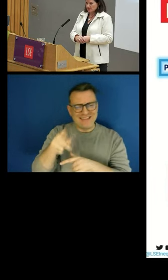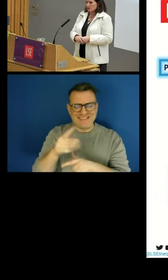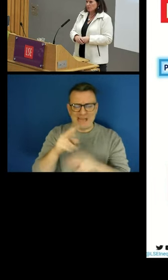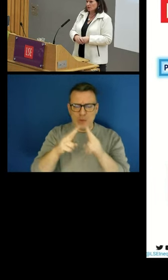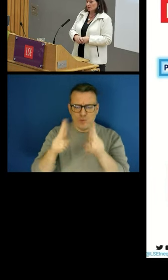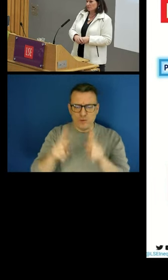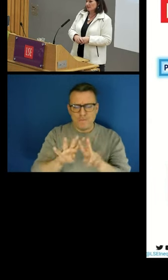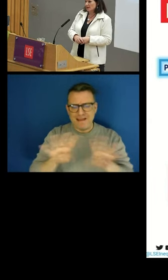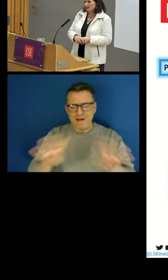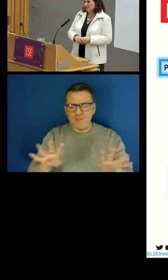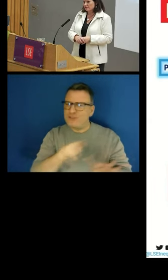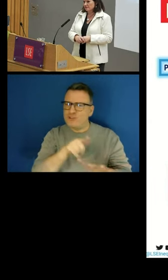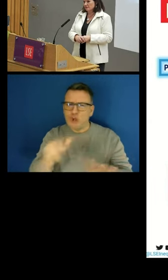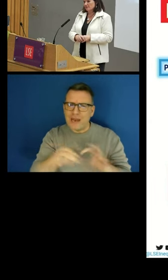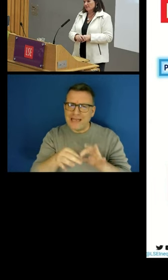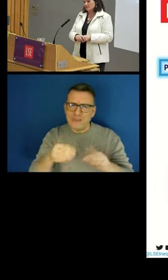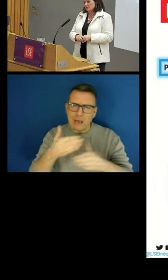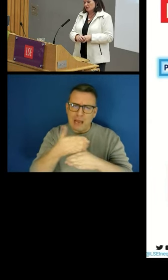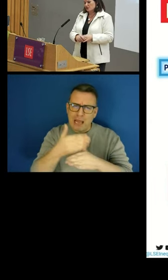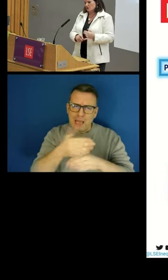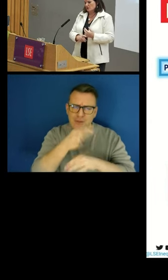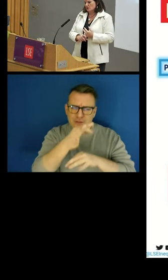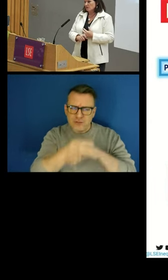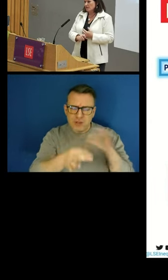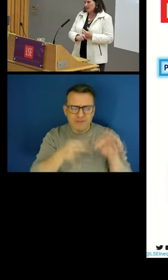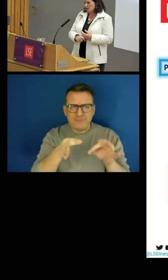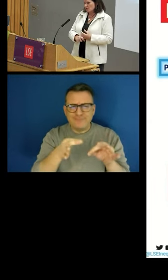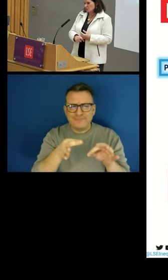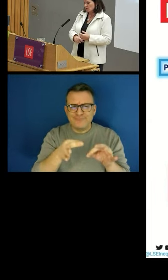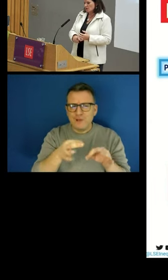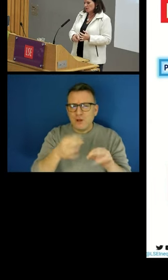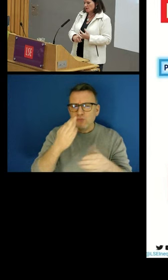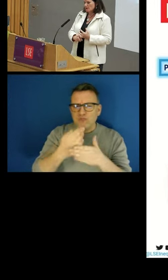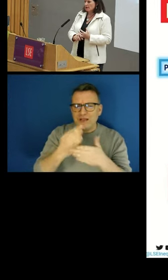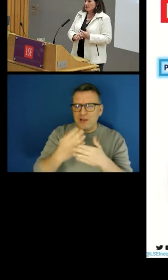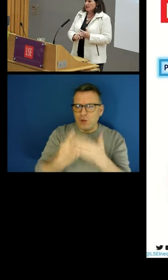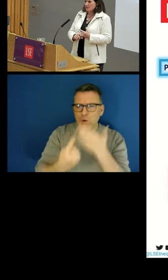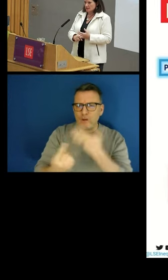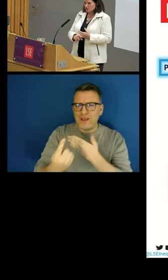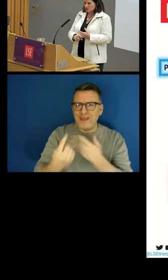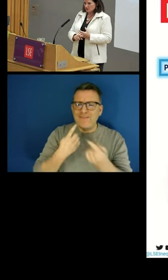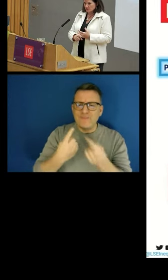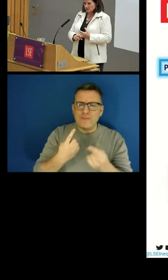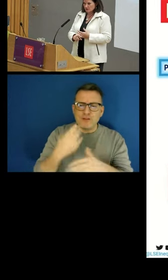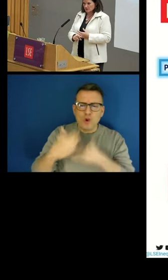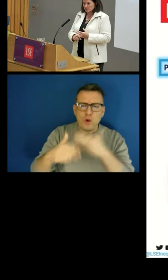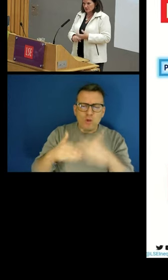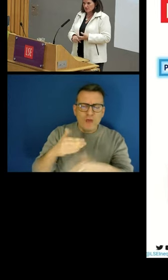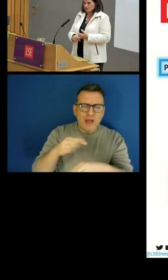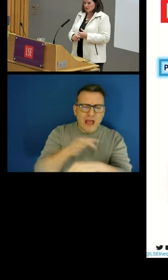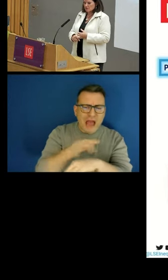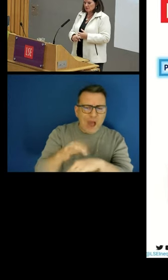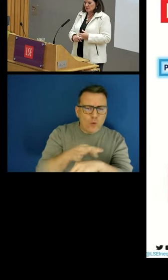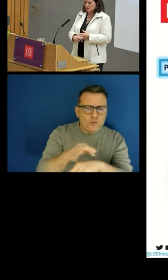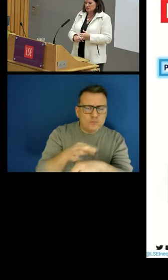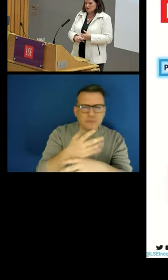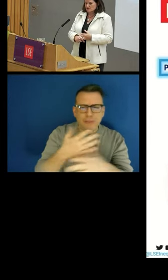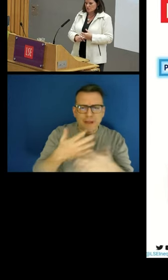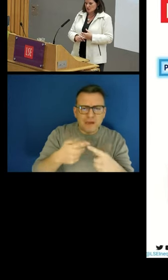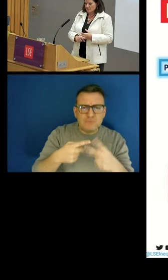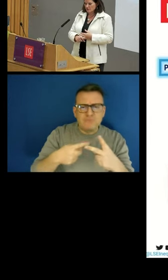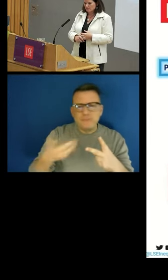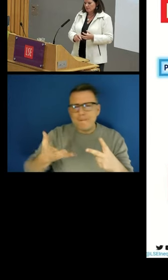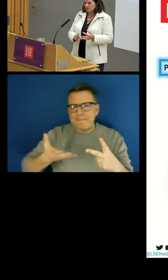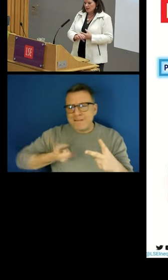force survey, so we only really have information on the hours people work, their pension, whether they are contributing to a pension